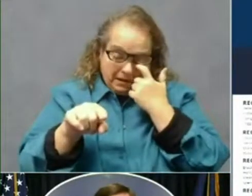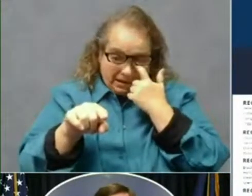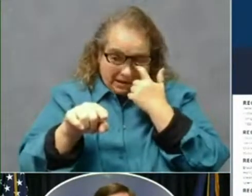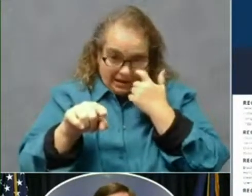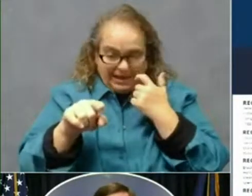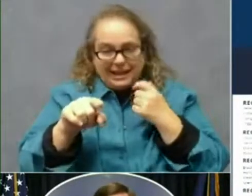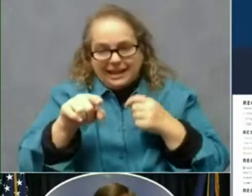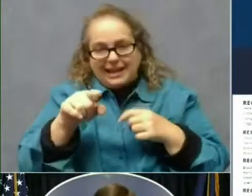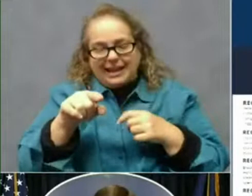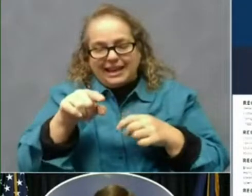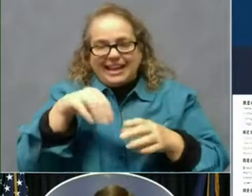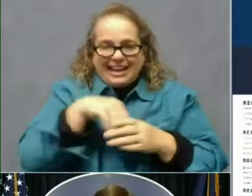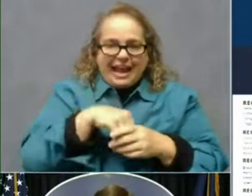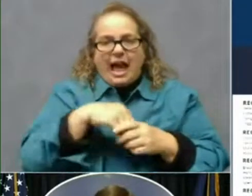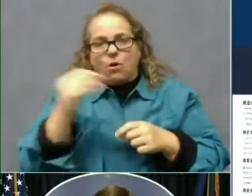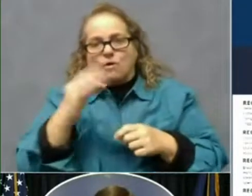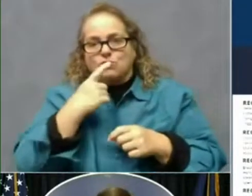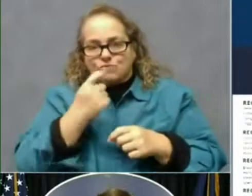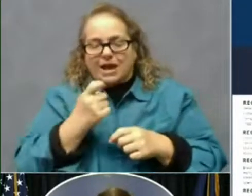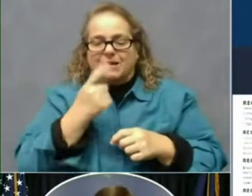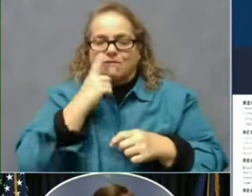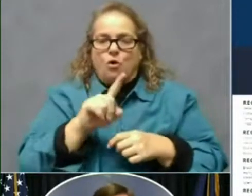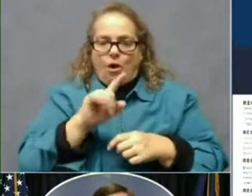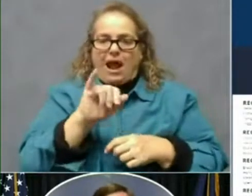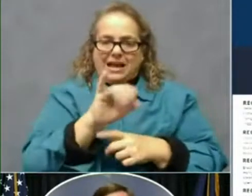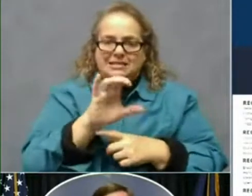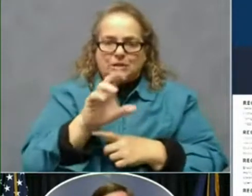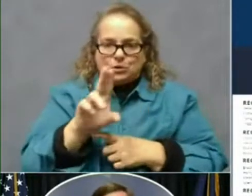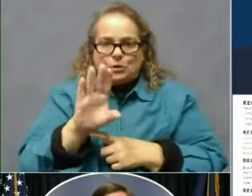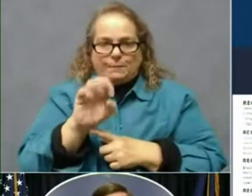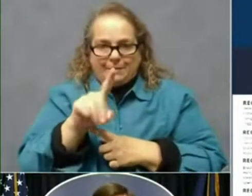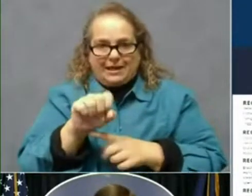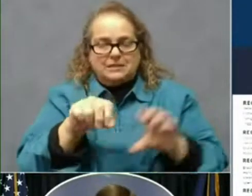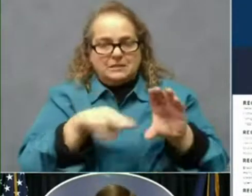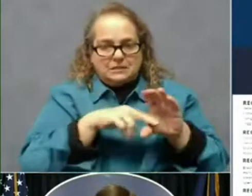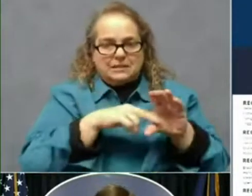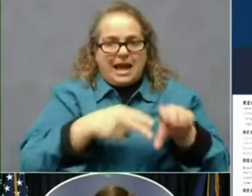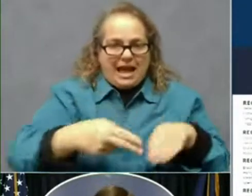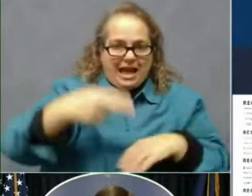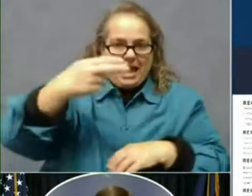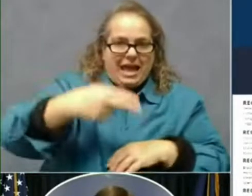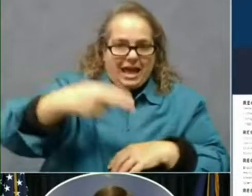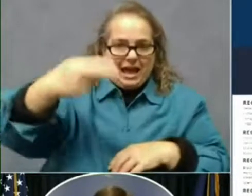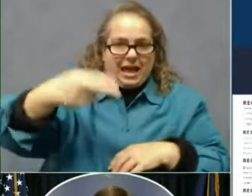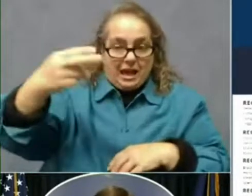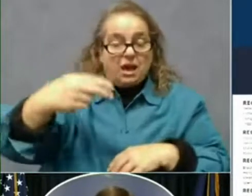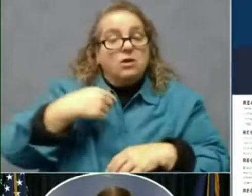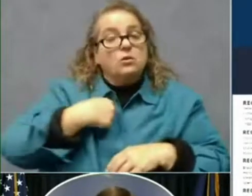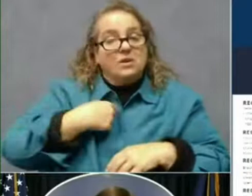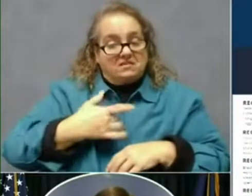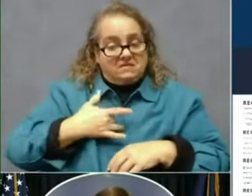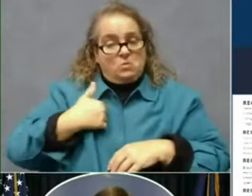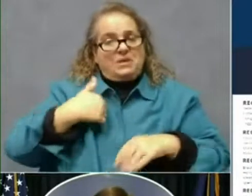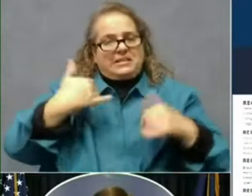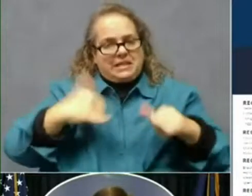for for ICU. We believe we still have hospital capacity. This shouldn't